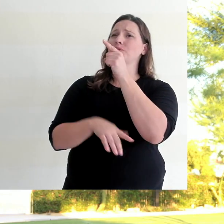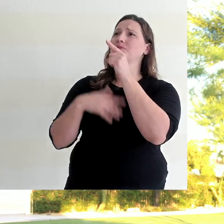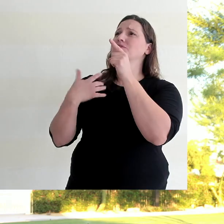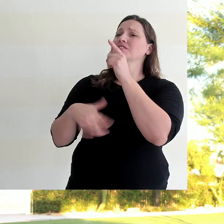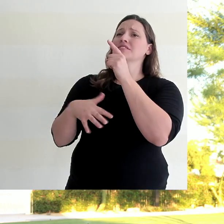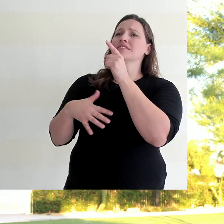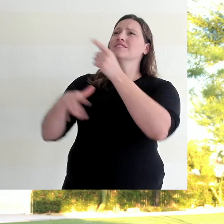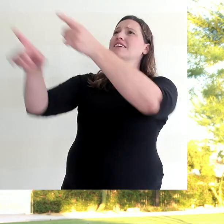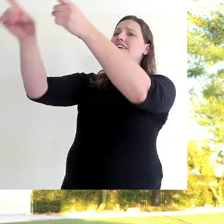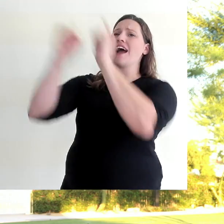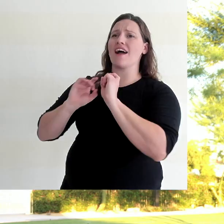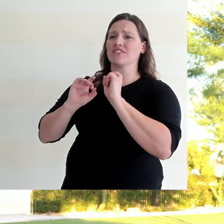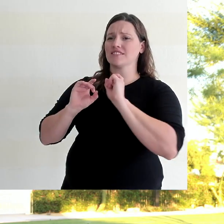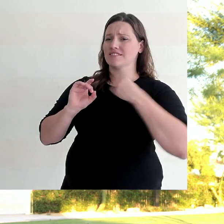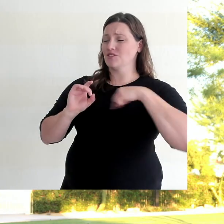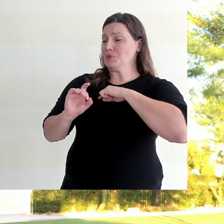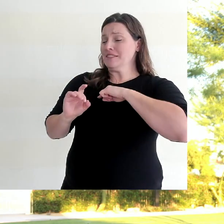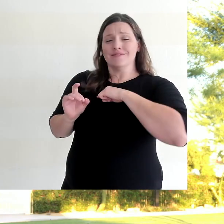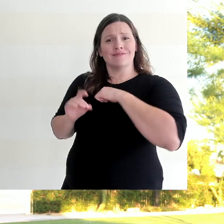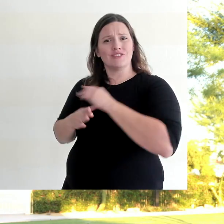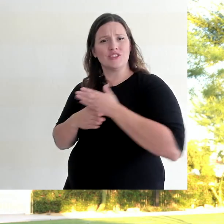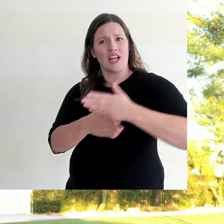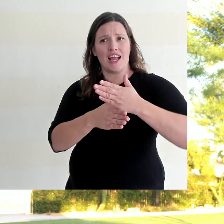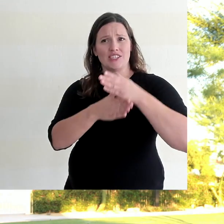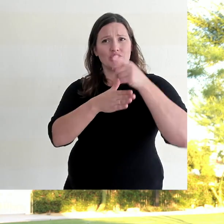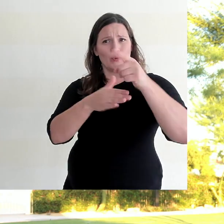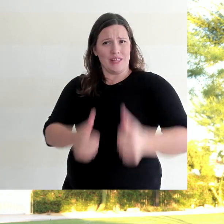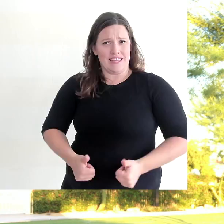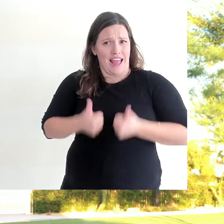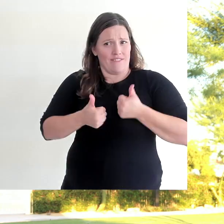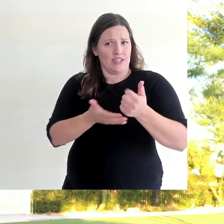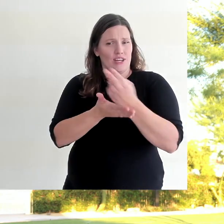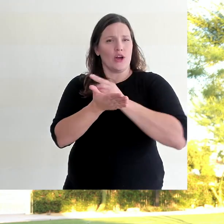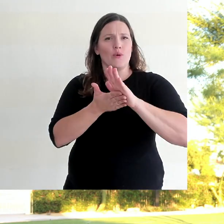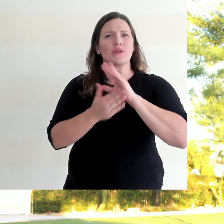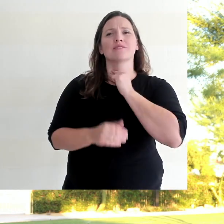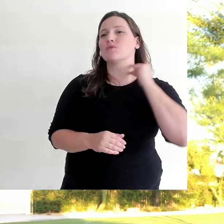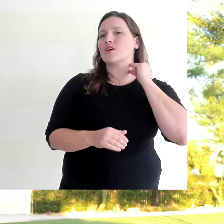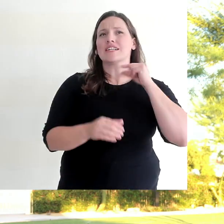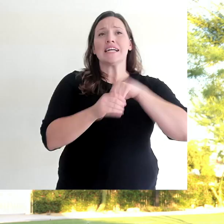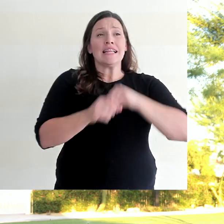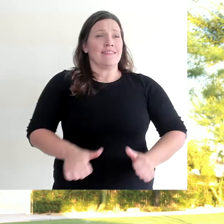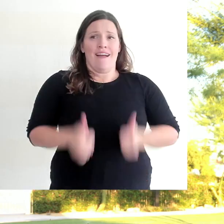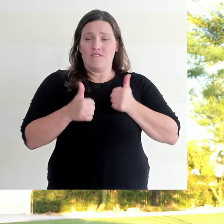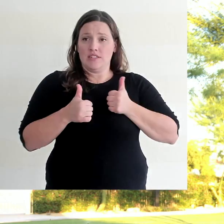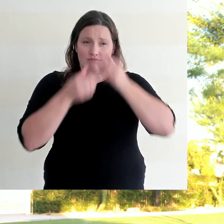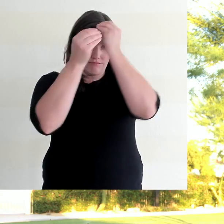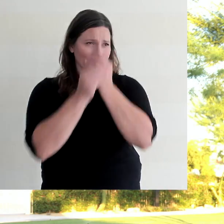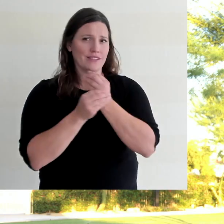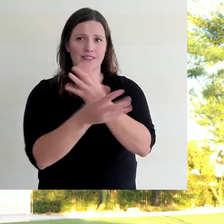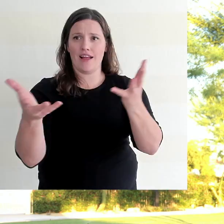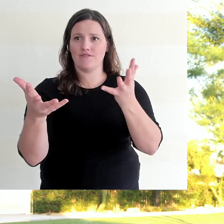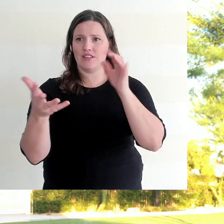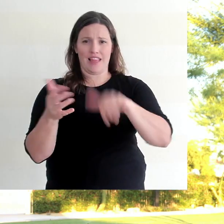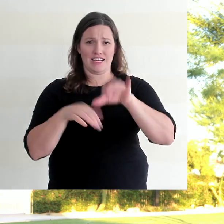live each day. May you live as a holy priest in your life. A couple things to bring you up to speed with here at Trinity. This week